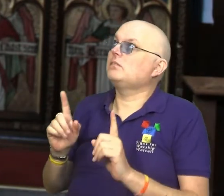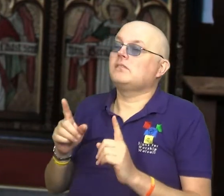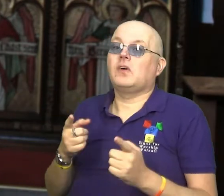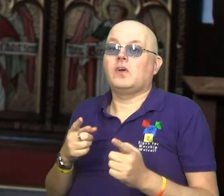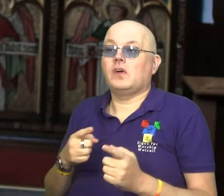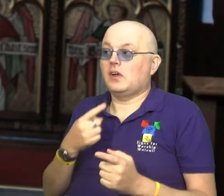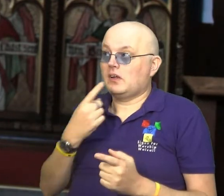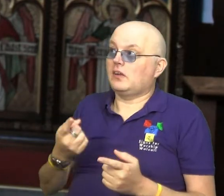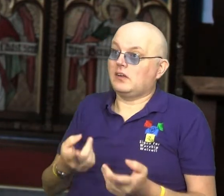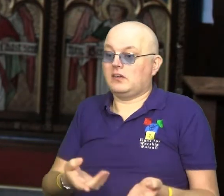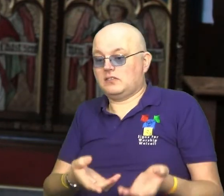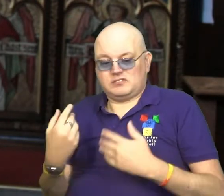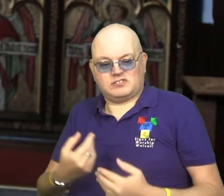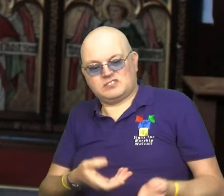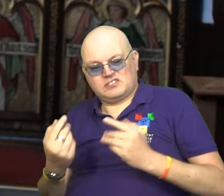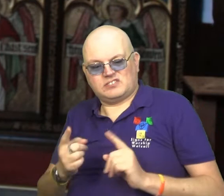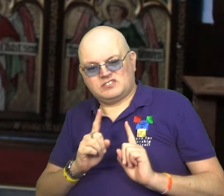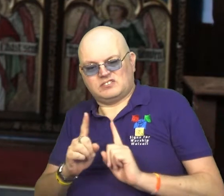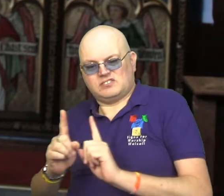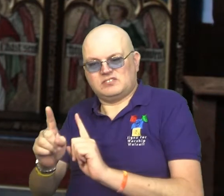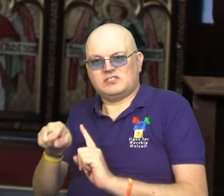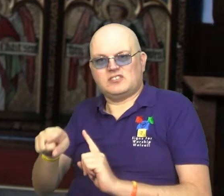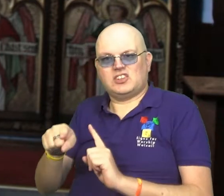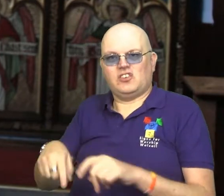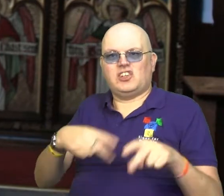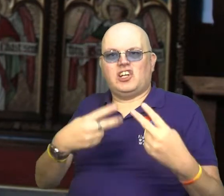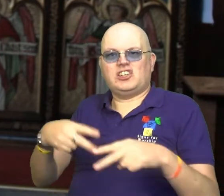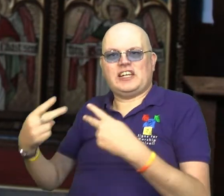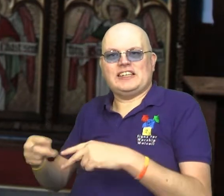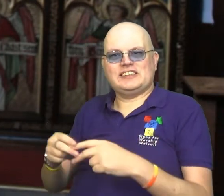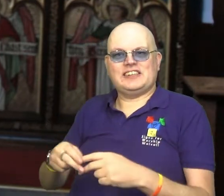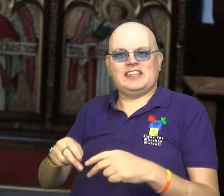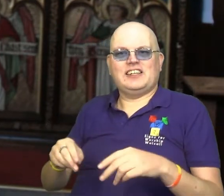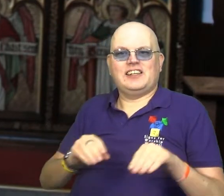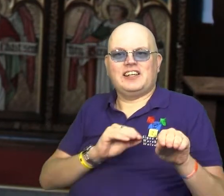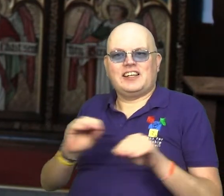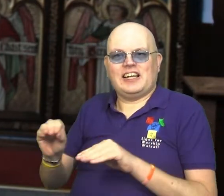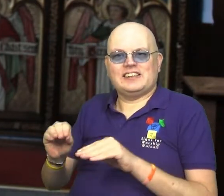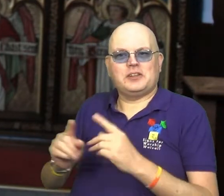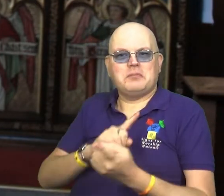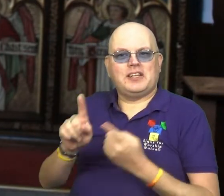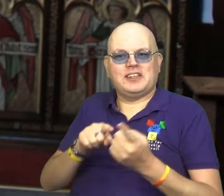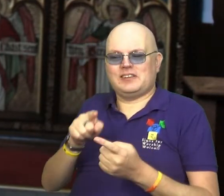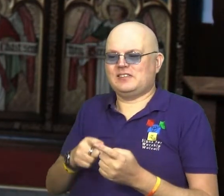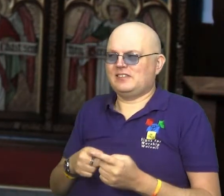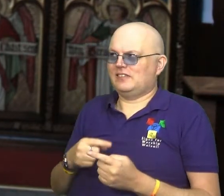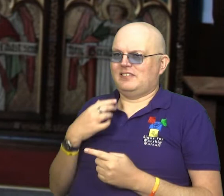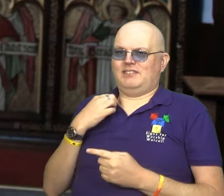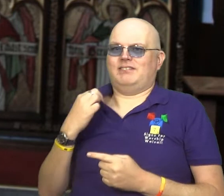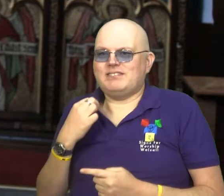and decided to take me with her to her dancing class, to her dancing meeting.